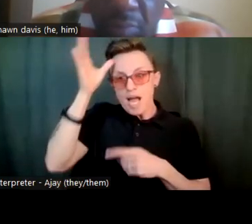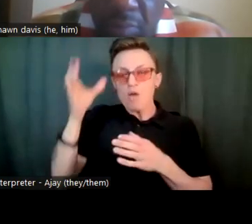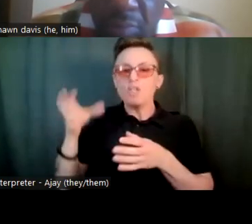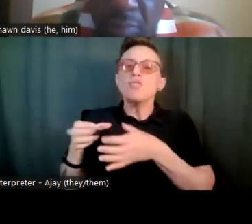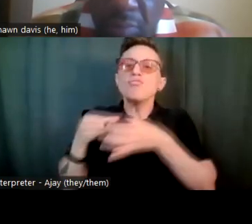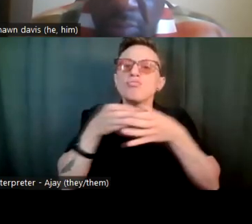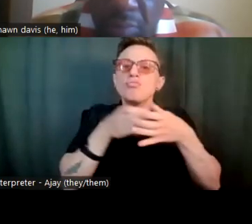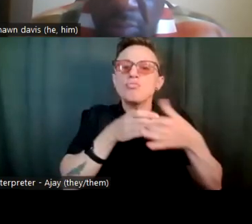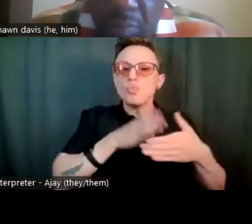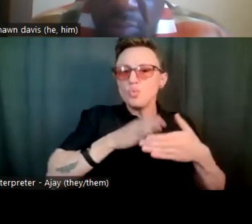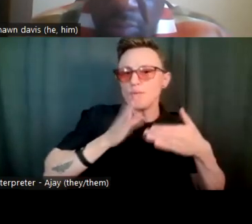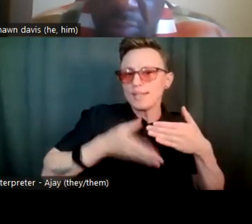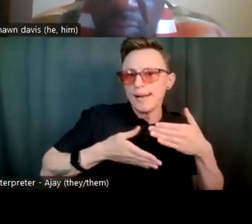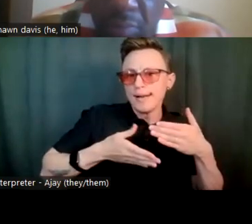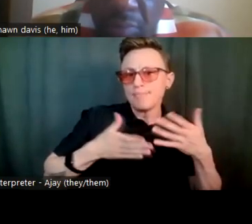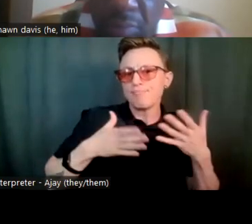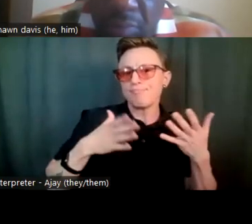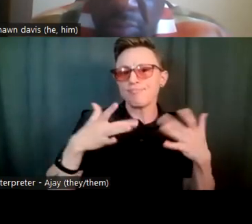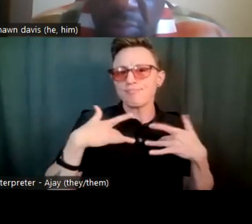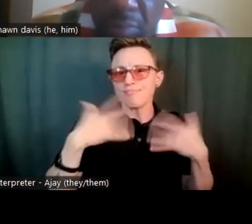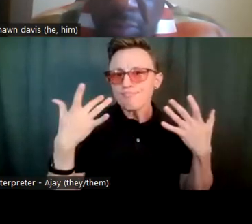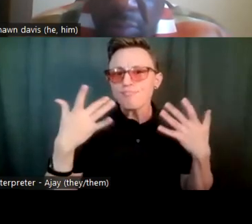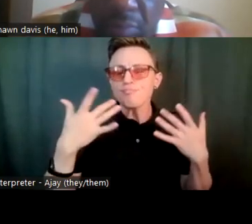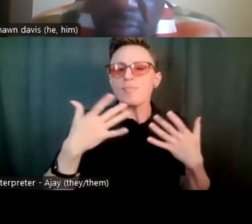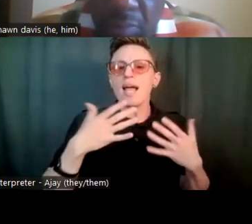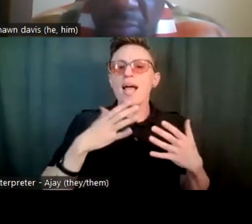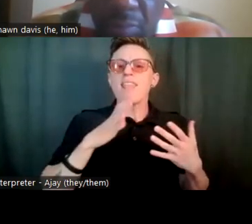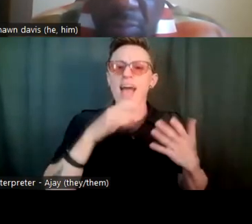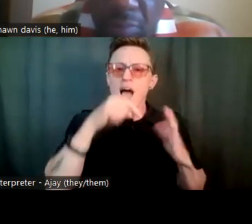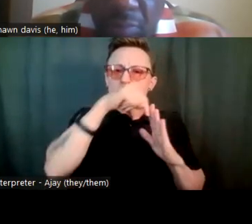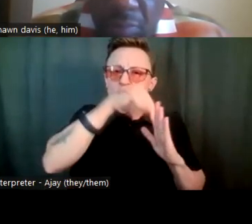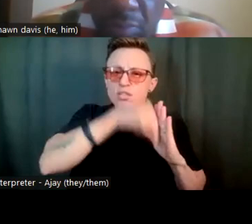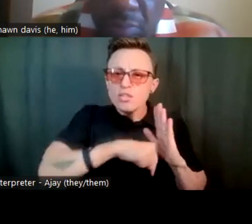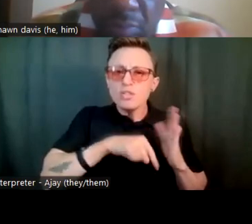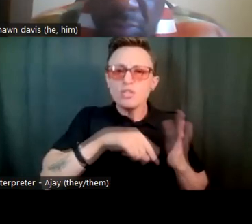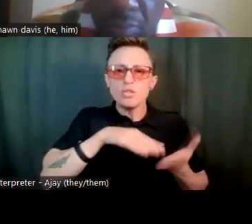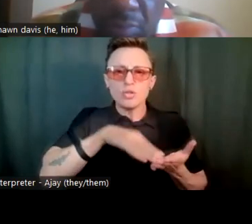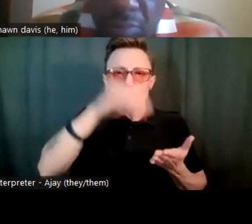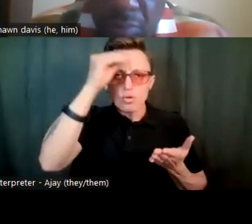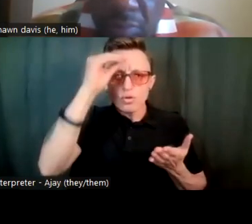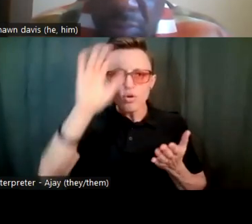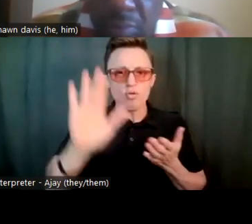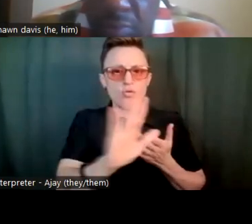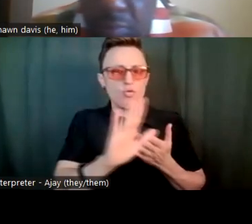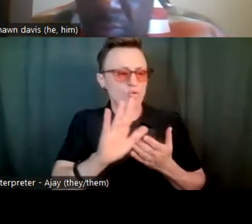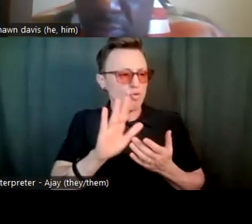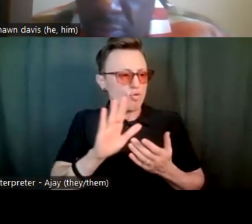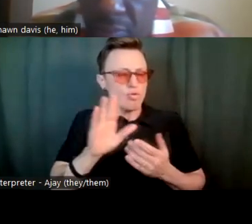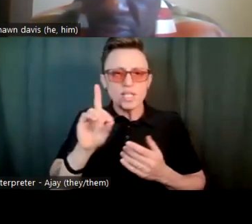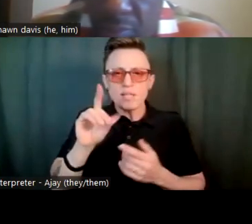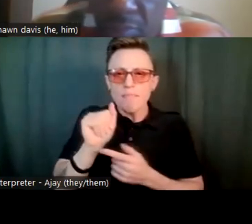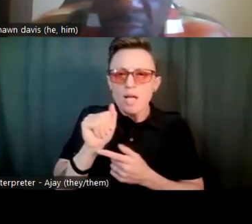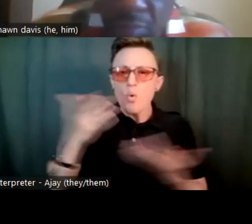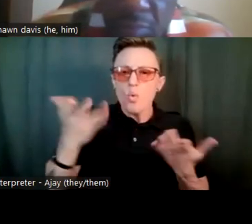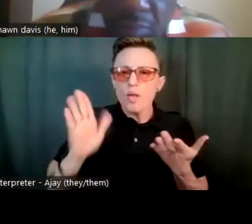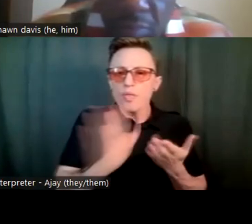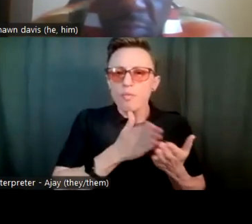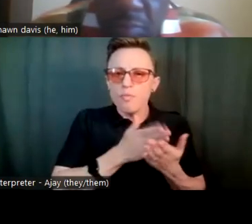you basically learned about the rights of people with disabilities. And you also